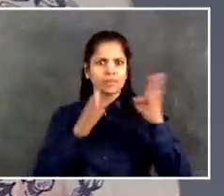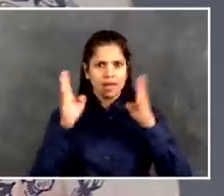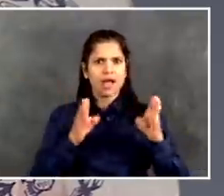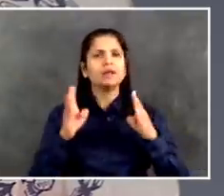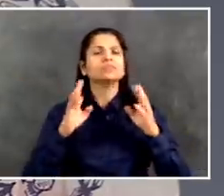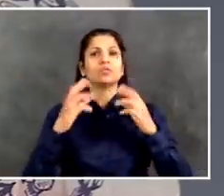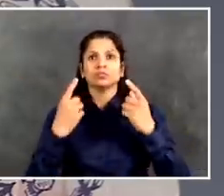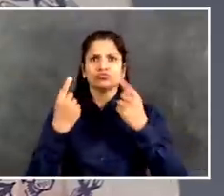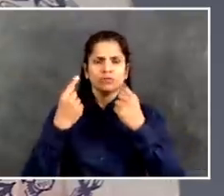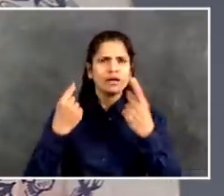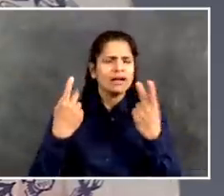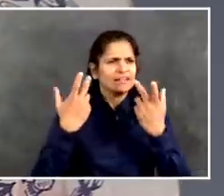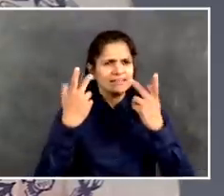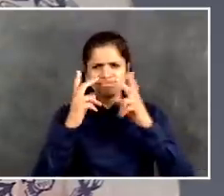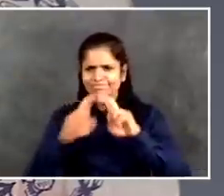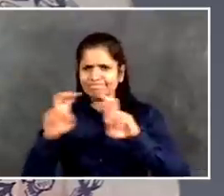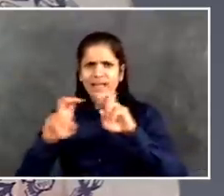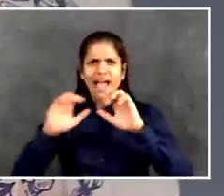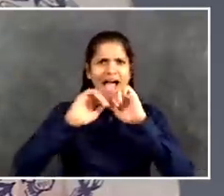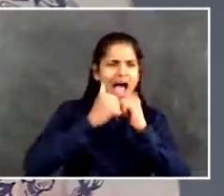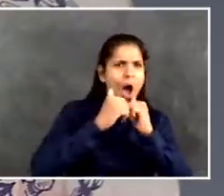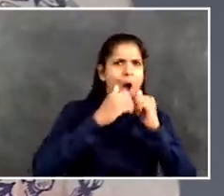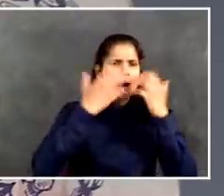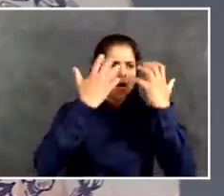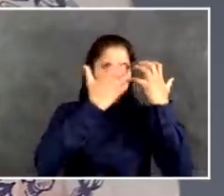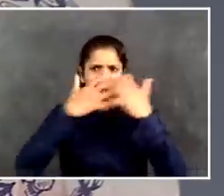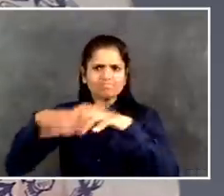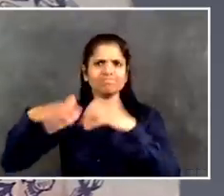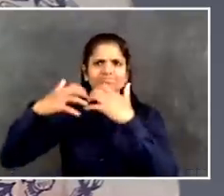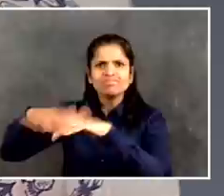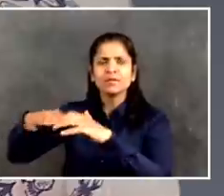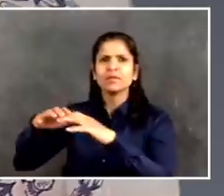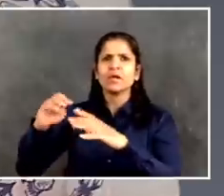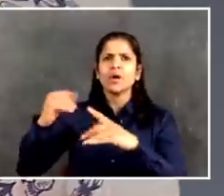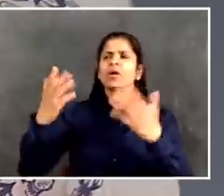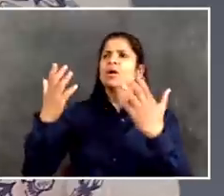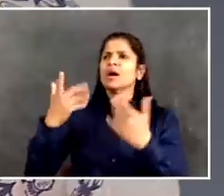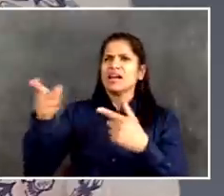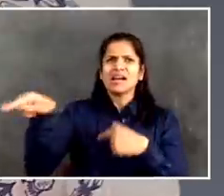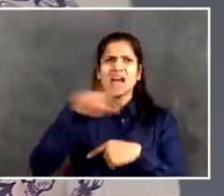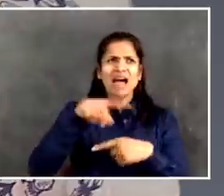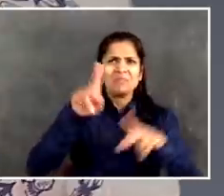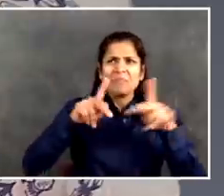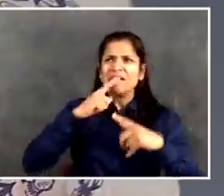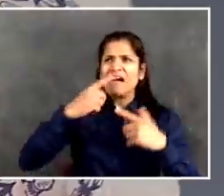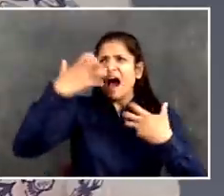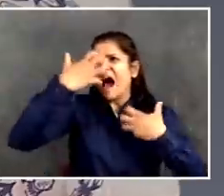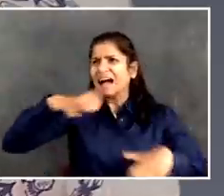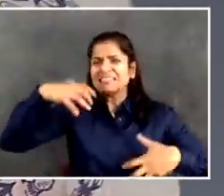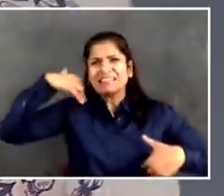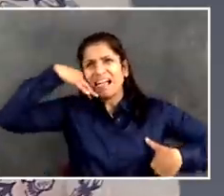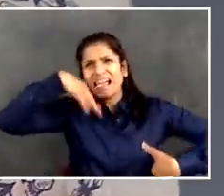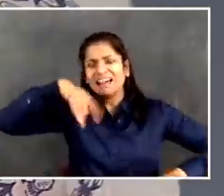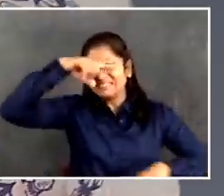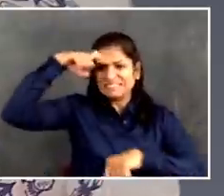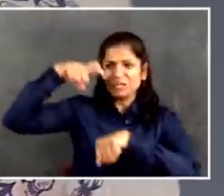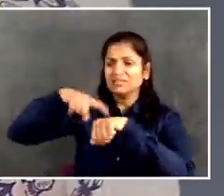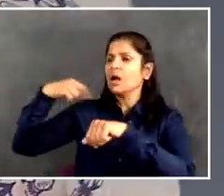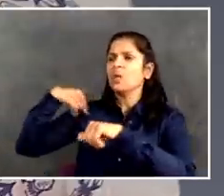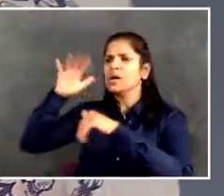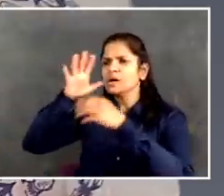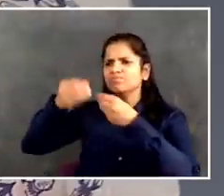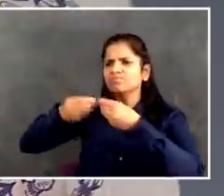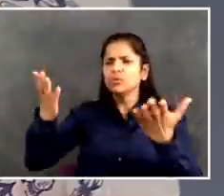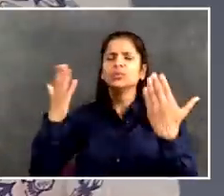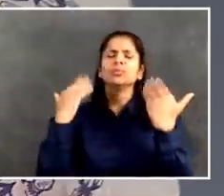that. As I said yesterday, we were still a ways off from summer, so we will put that for a plan out